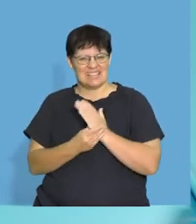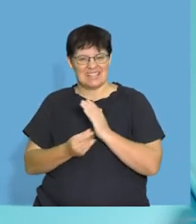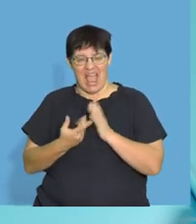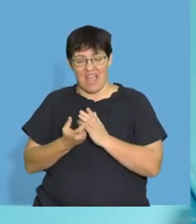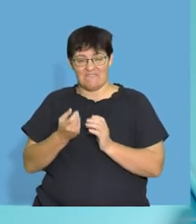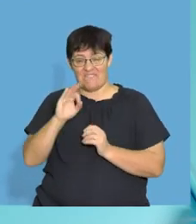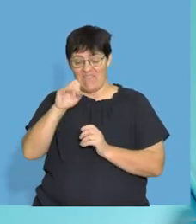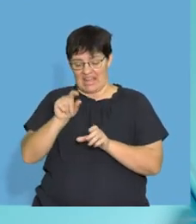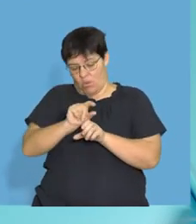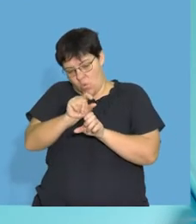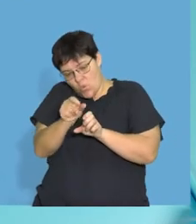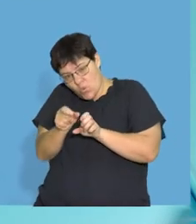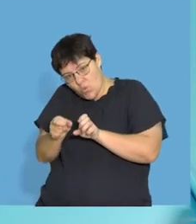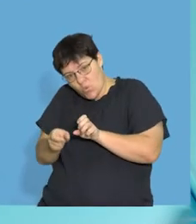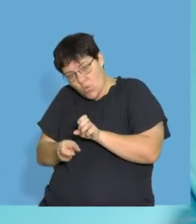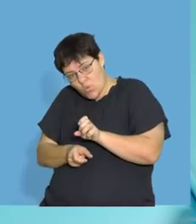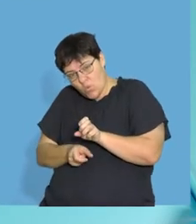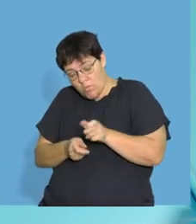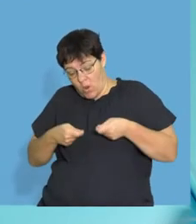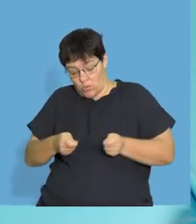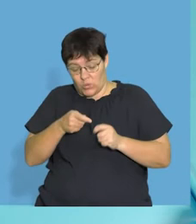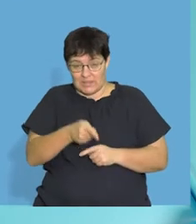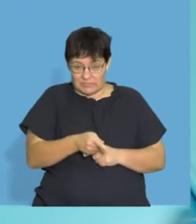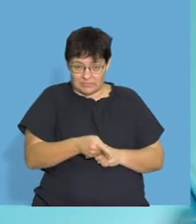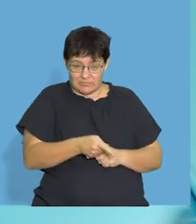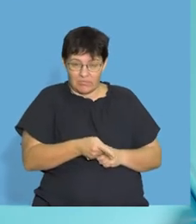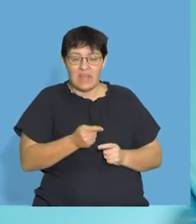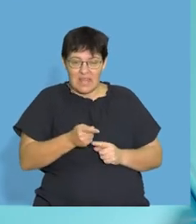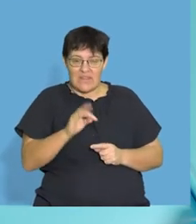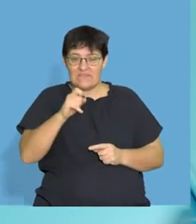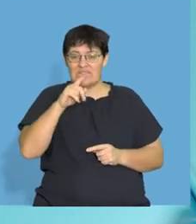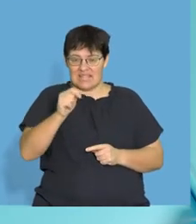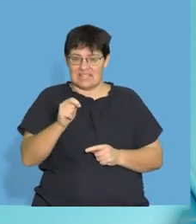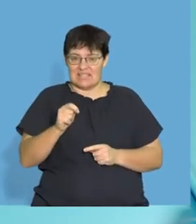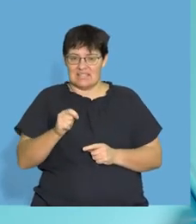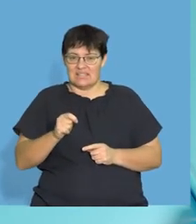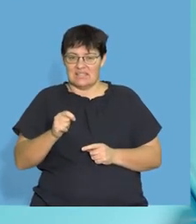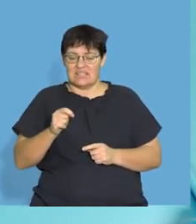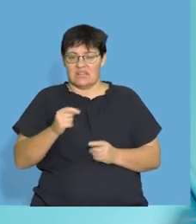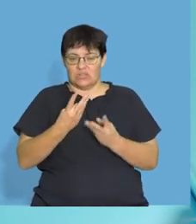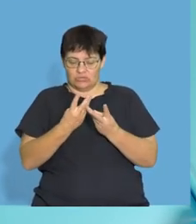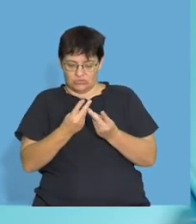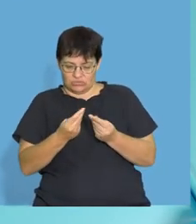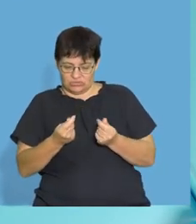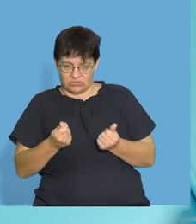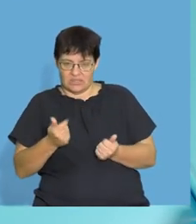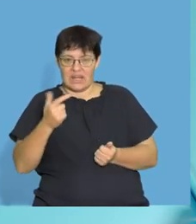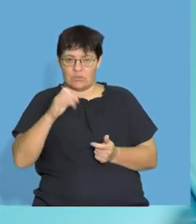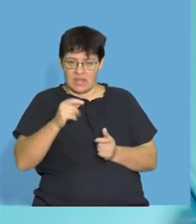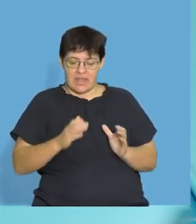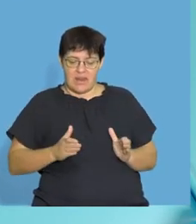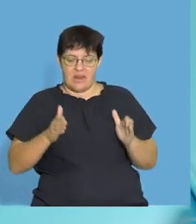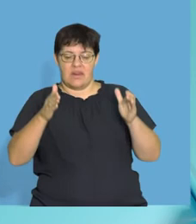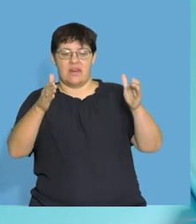some meat and it's got a lot of fat in it. So we cook the meat and then the fat, it goes